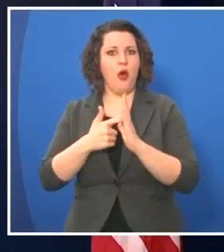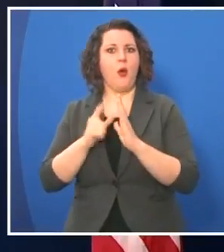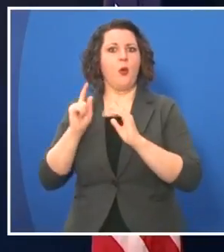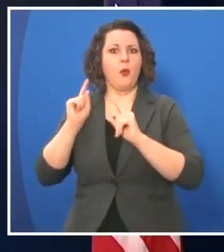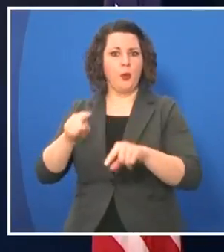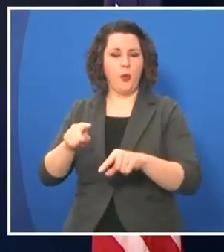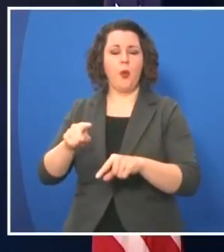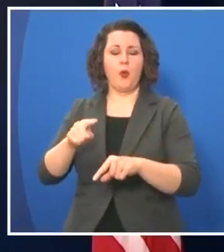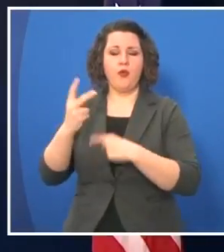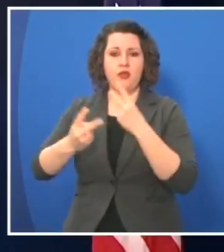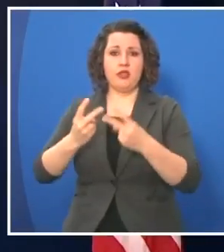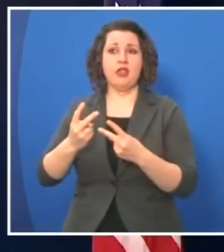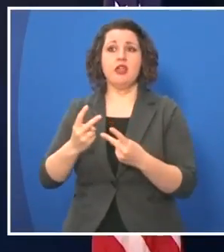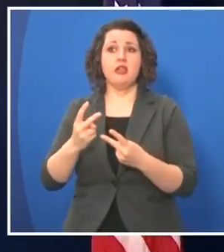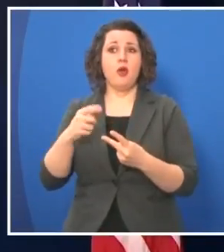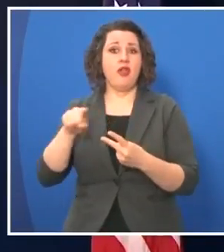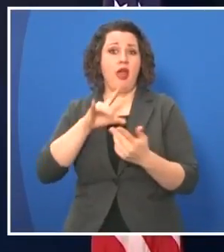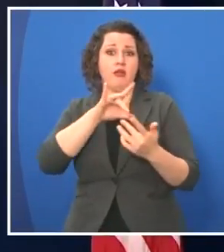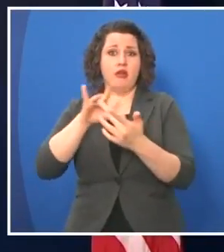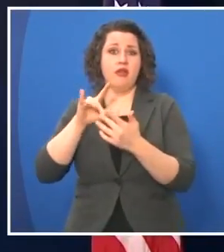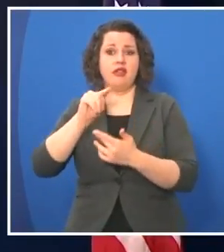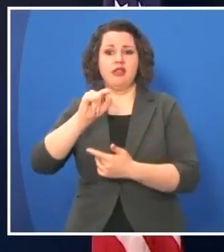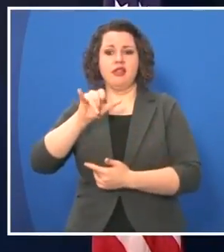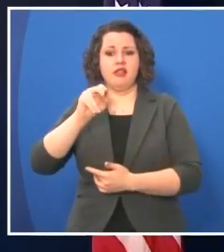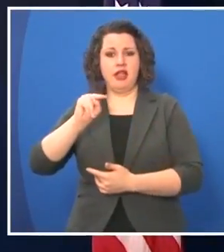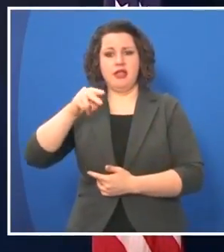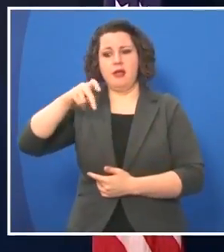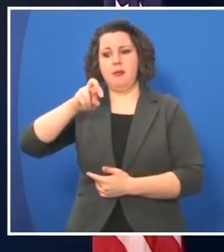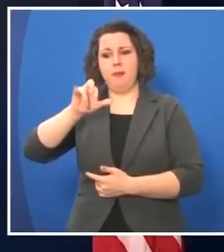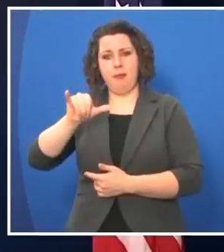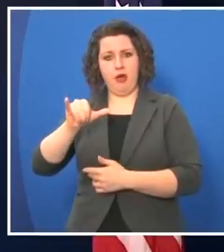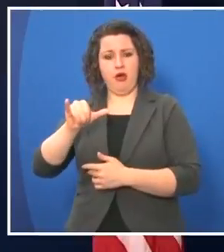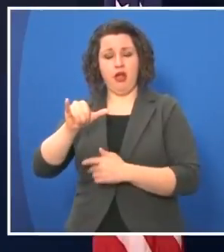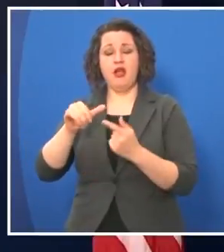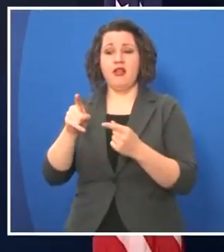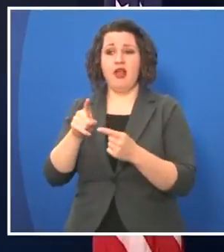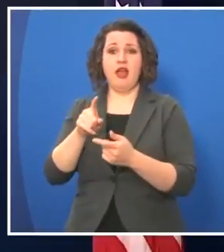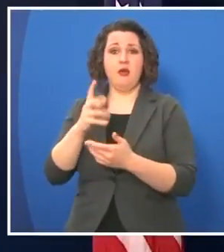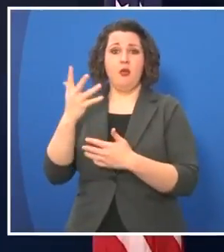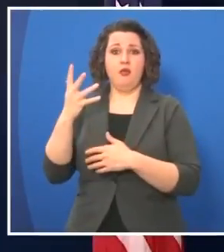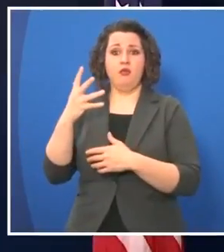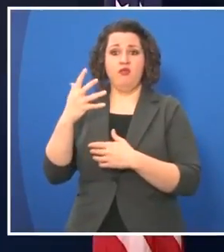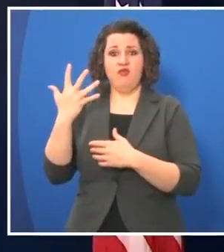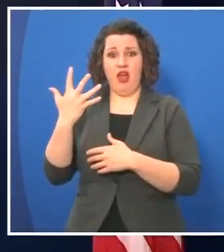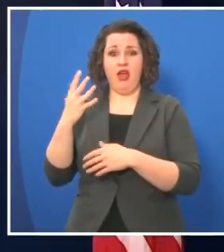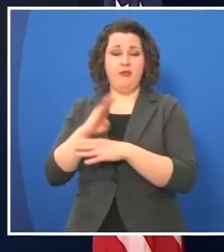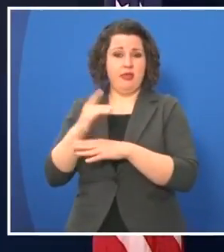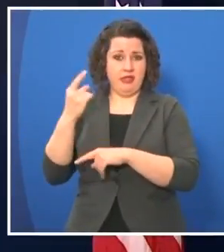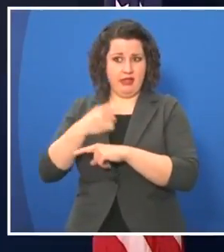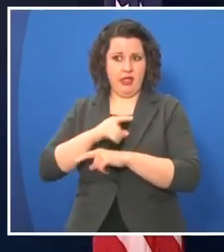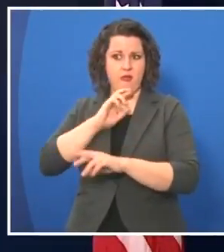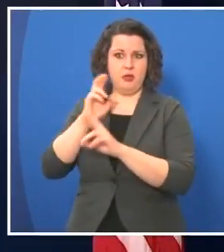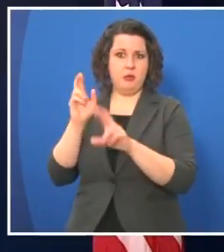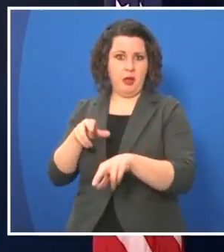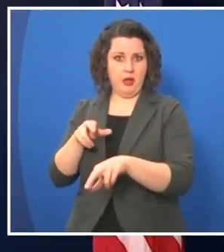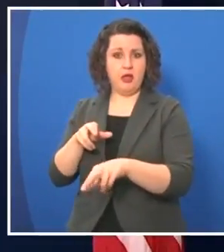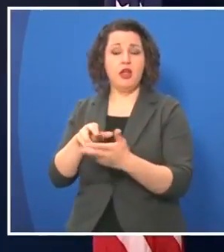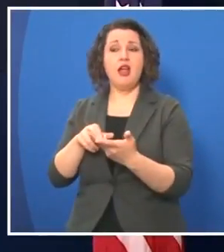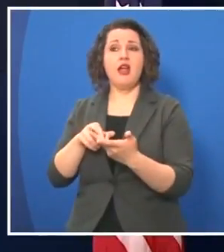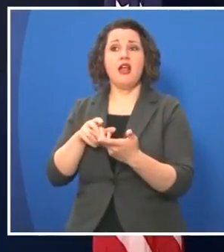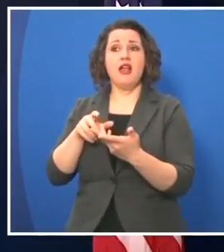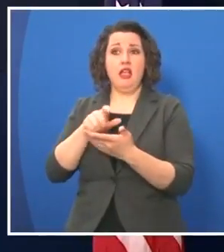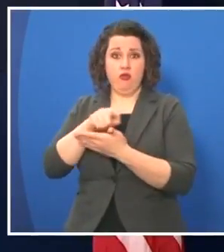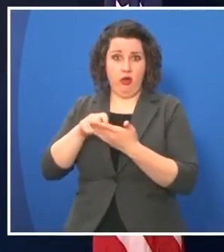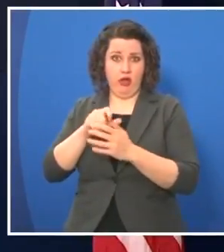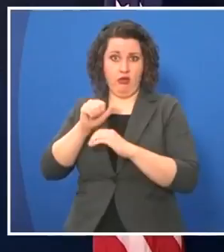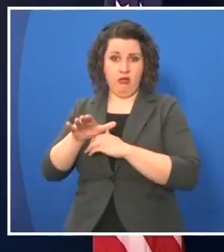like I said, already been in contact with the Tyson-Perry plant, responded in writing within five days. And actually, at the time that they were talking to them, they had